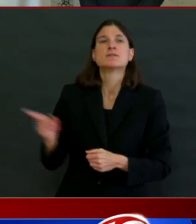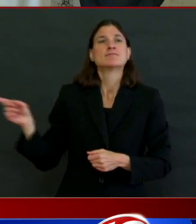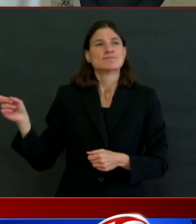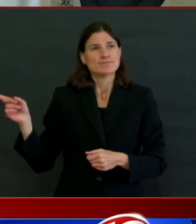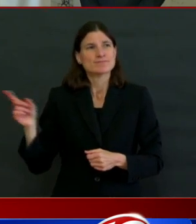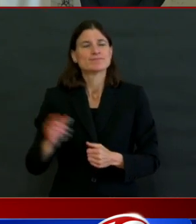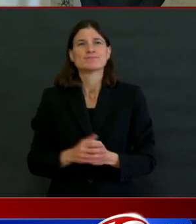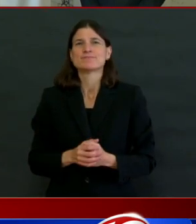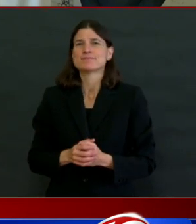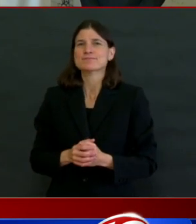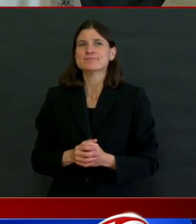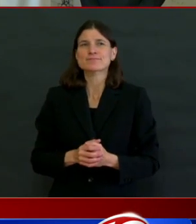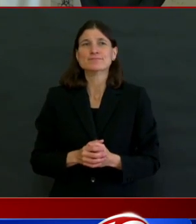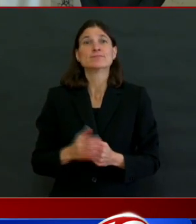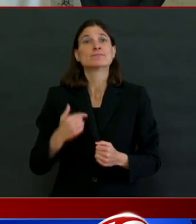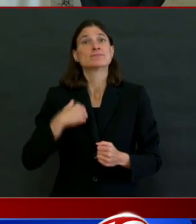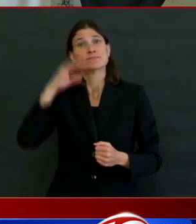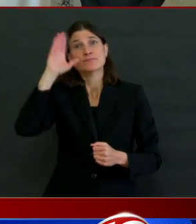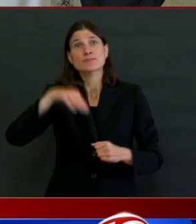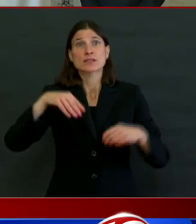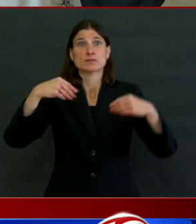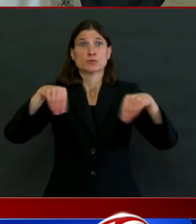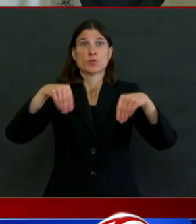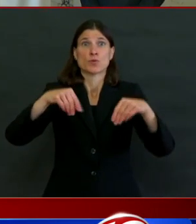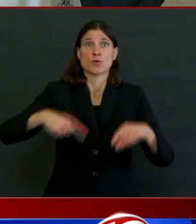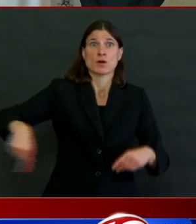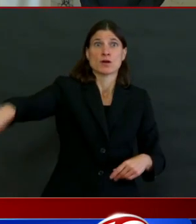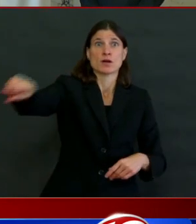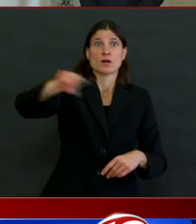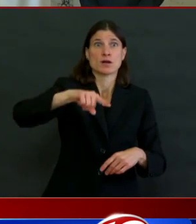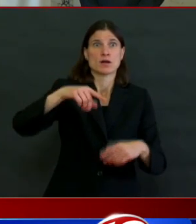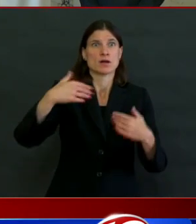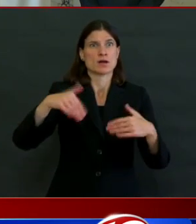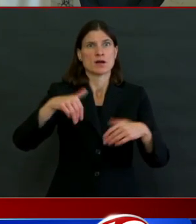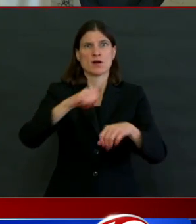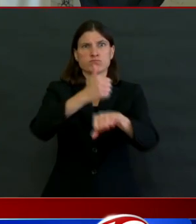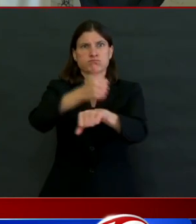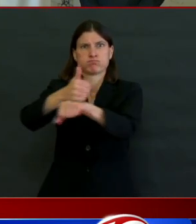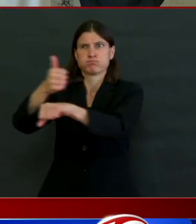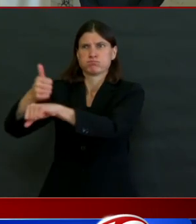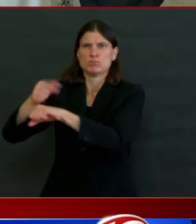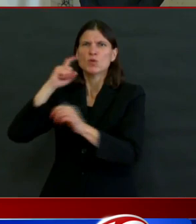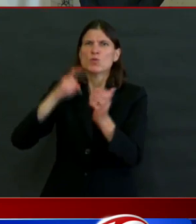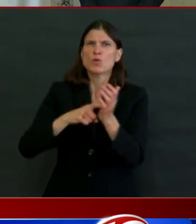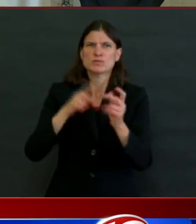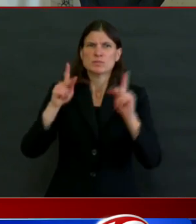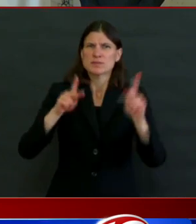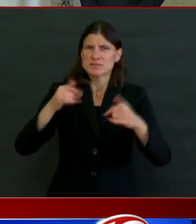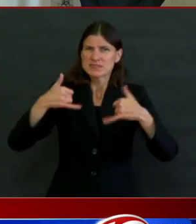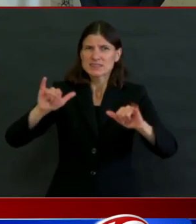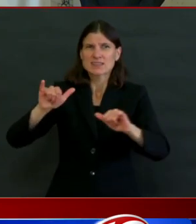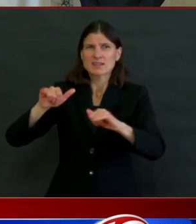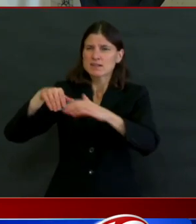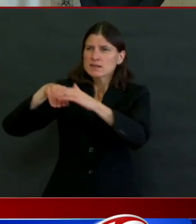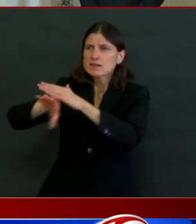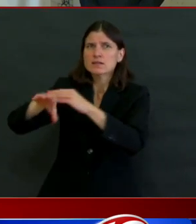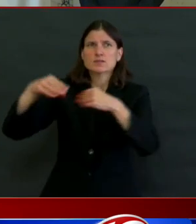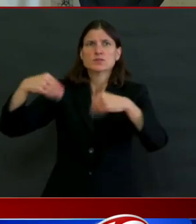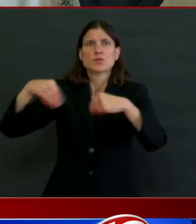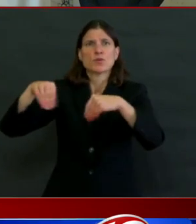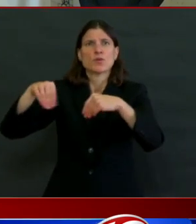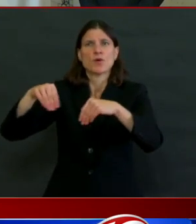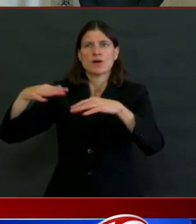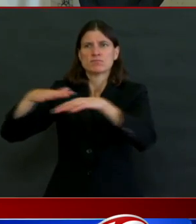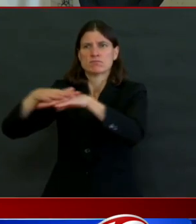Some large grocery stores and retailers still seem to be full with shoppers. This seems to depend on the time of the day. How can we ensure